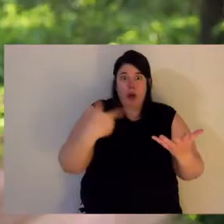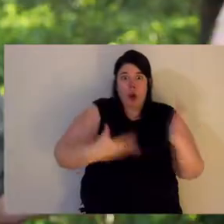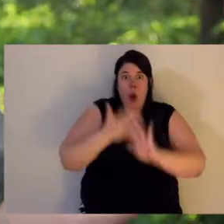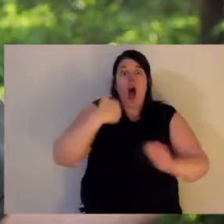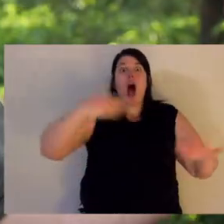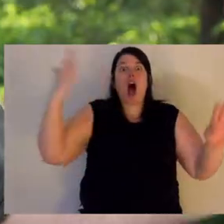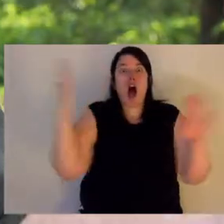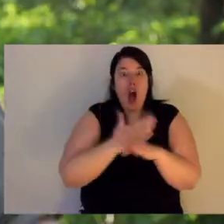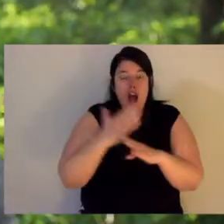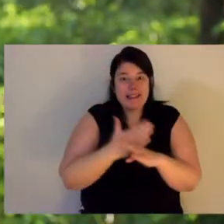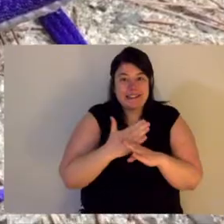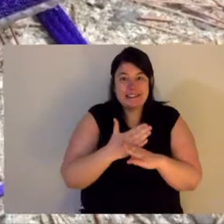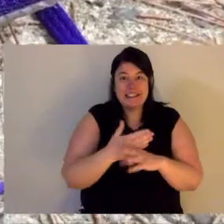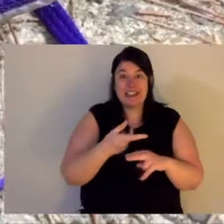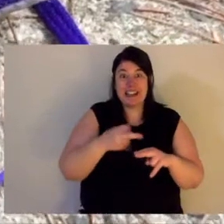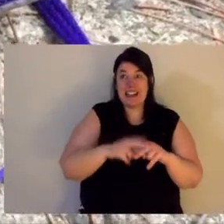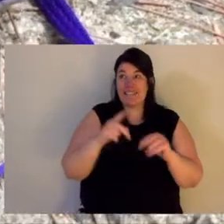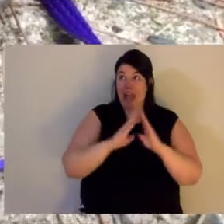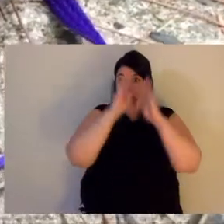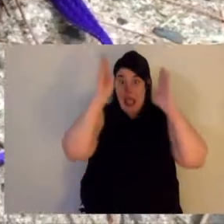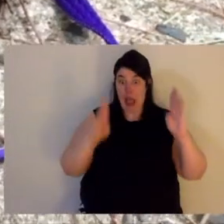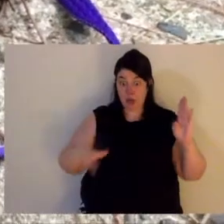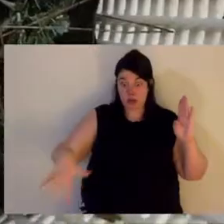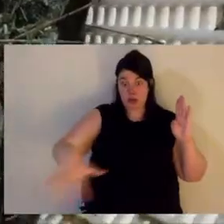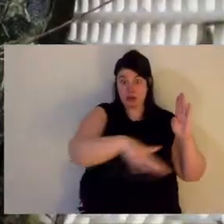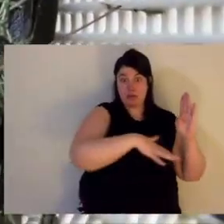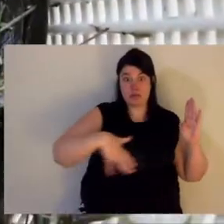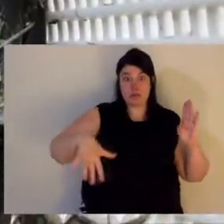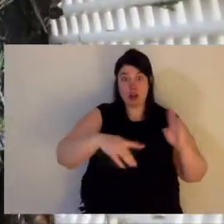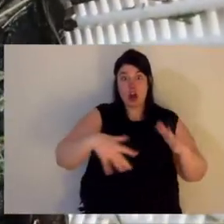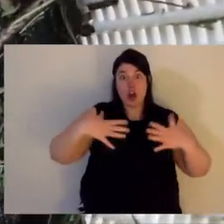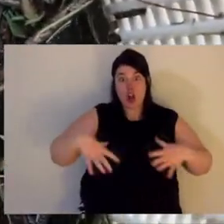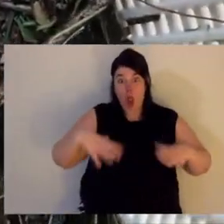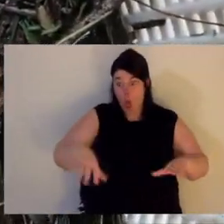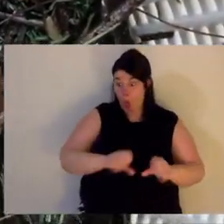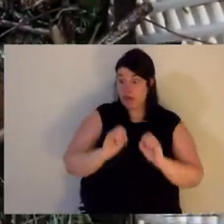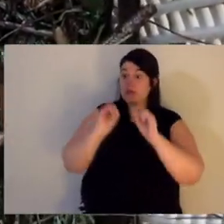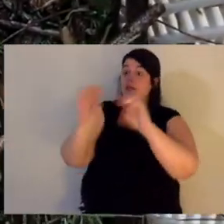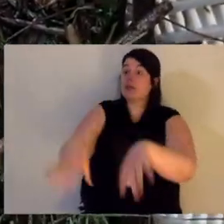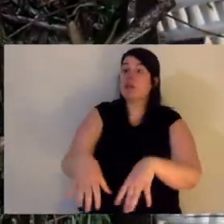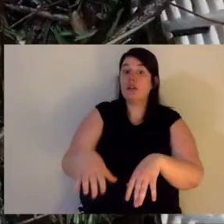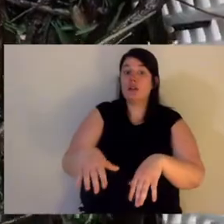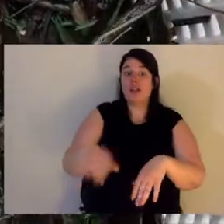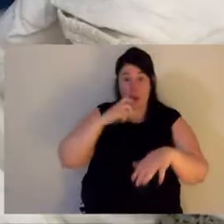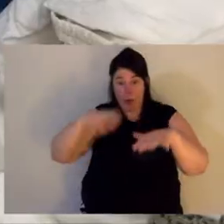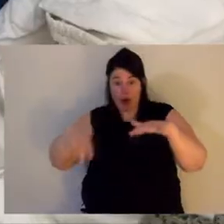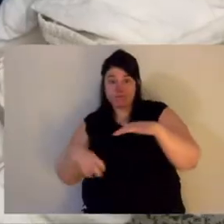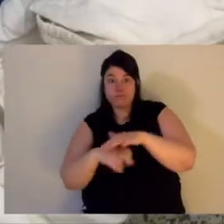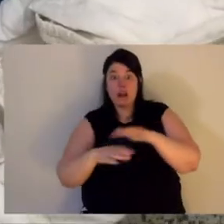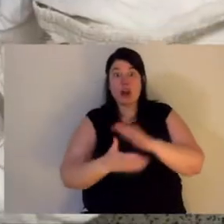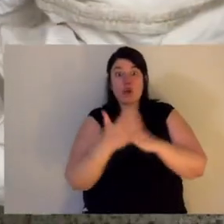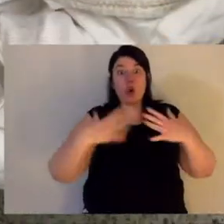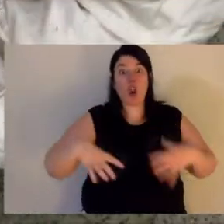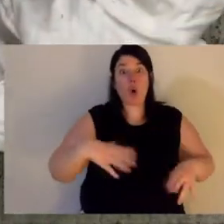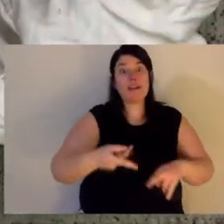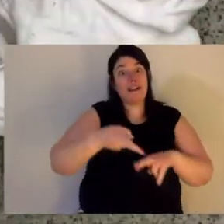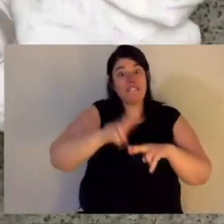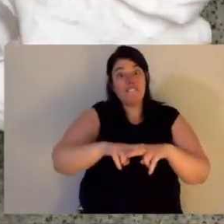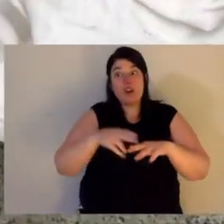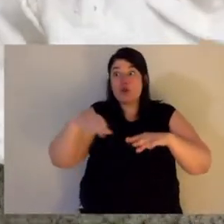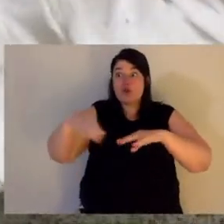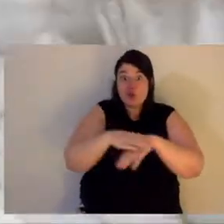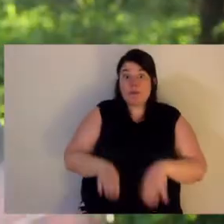on the ground, outside, that's what they'll hide under. If your shoes are outside, that's what they'll climb in. And we go out and put our shoe on and bang, you get bitten.